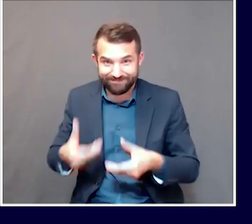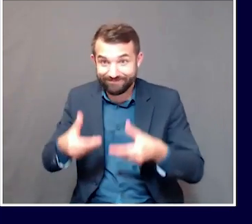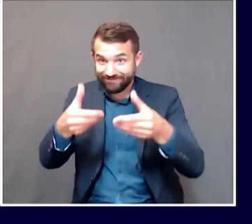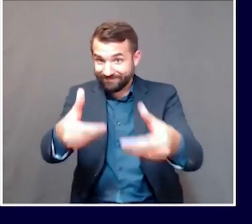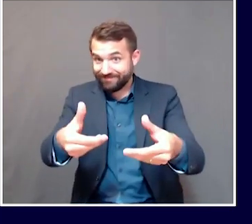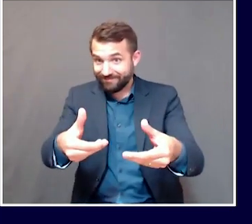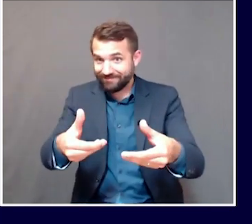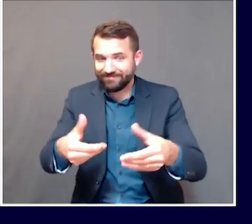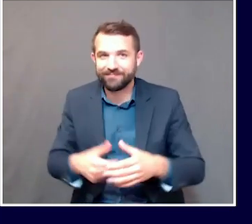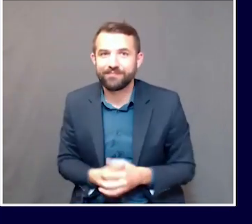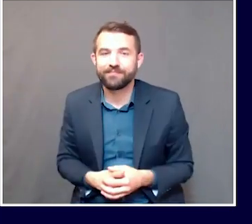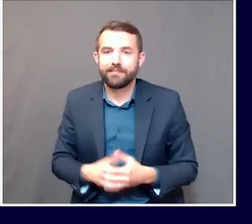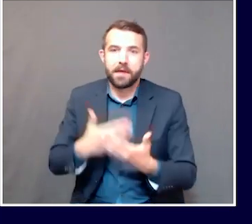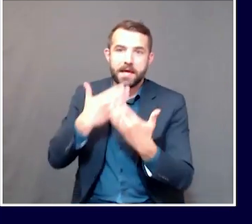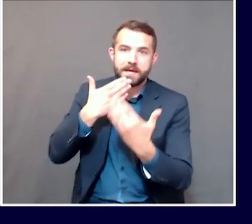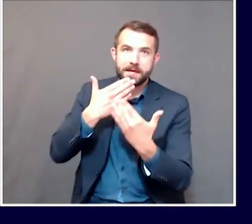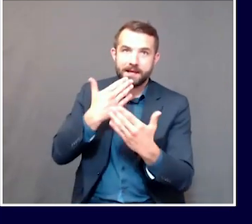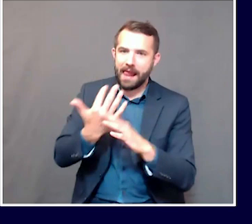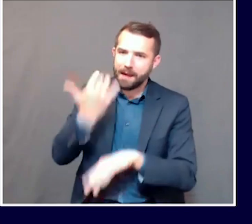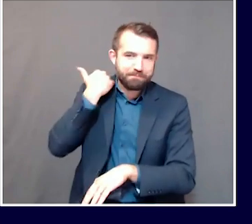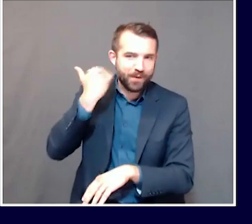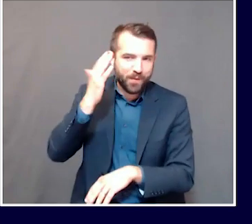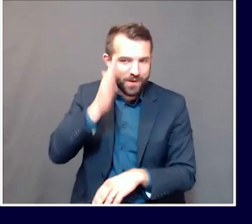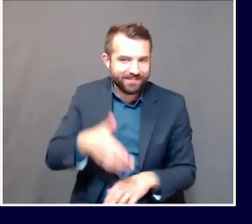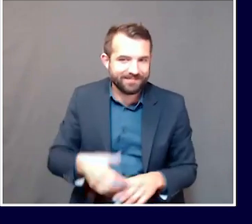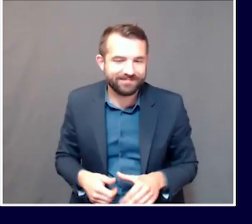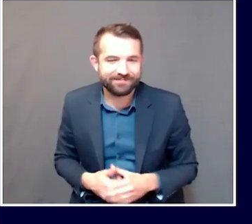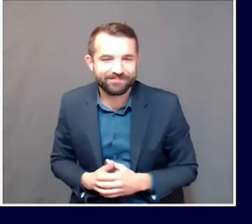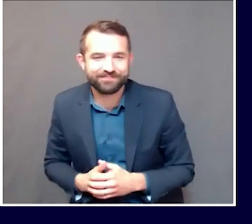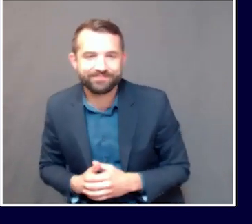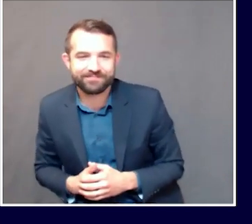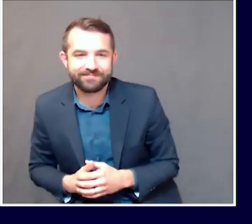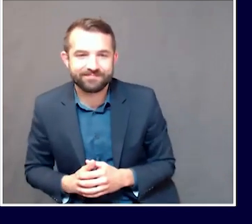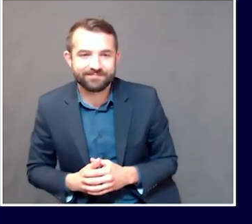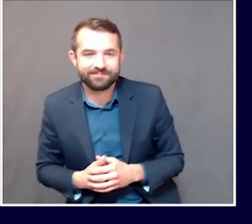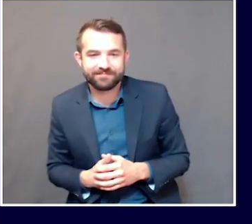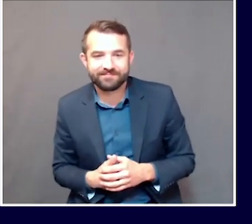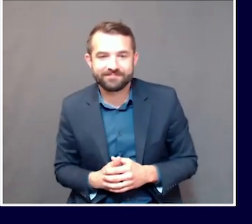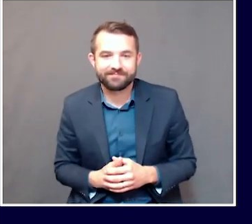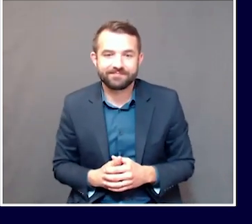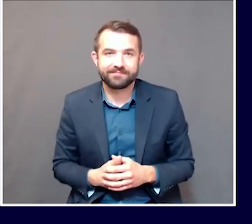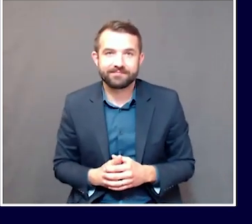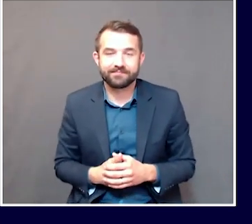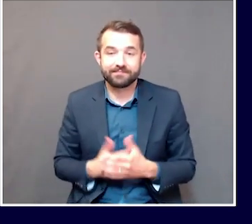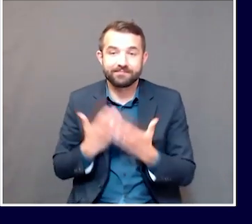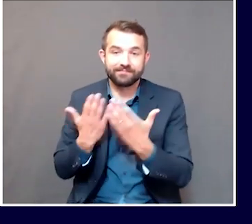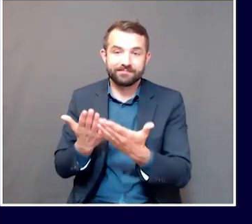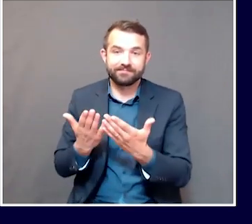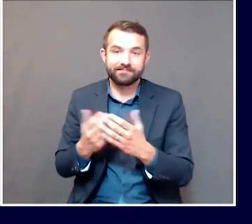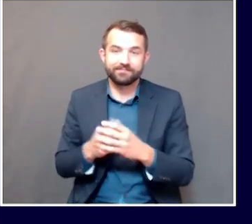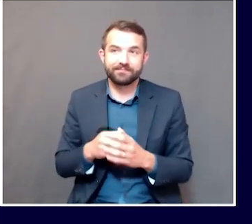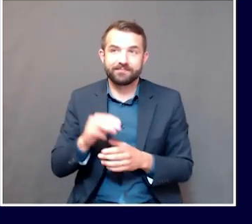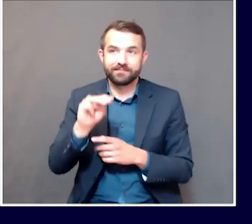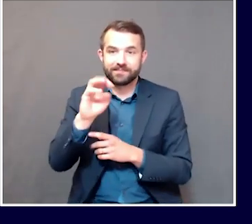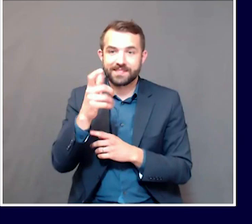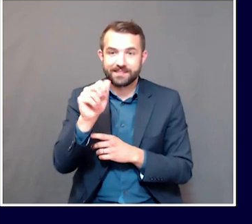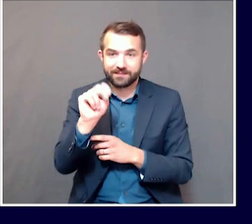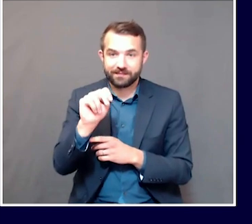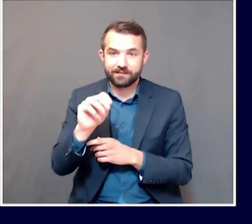that it will be eaten and eaten very quickly in our household. I will turn next to Megan from WMTW.